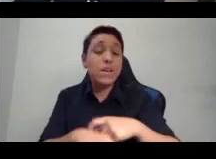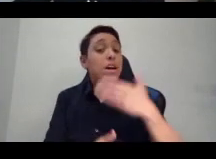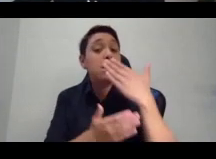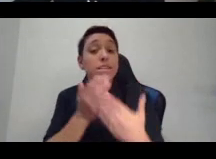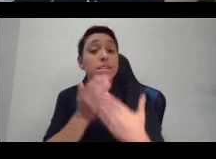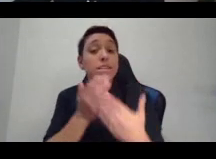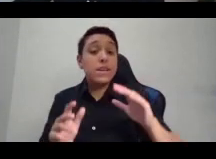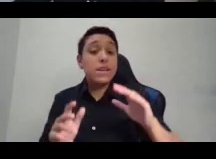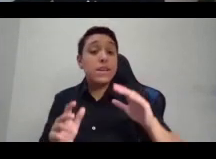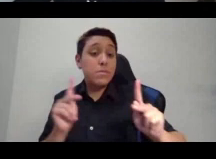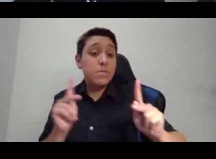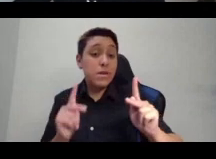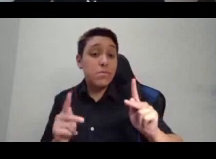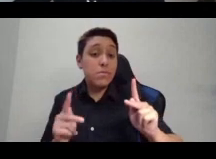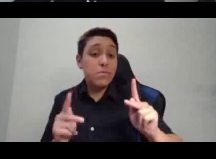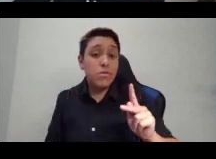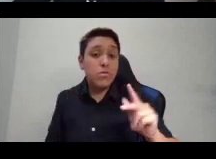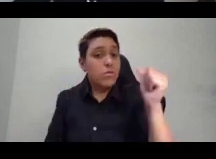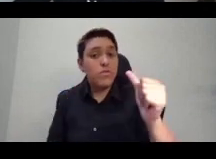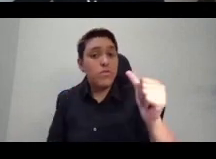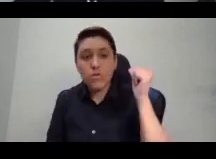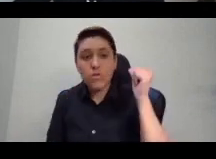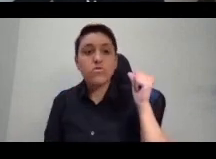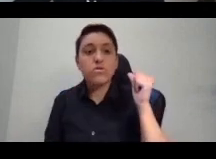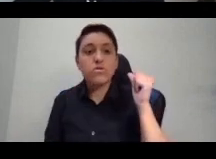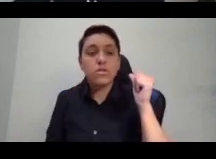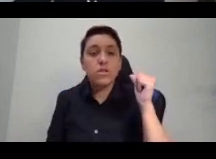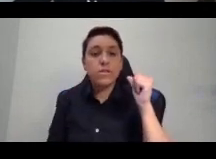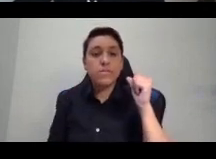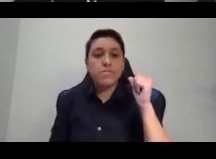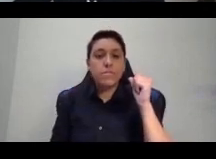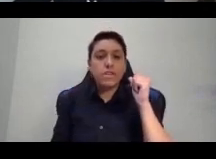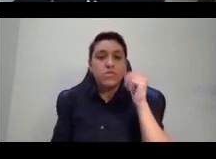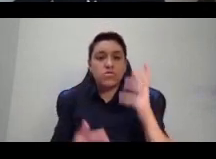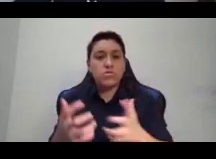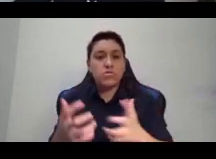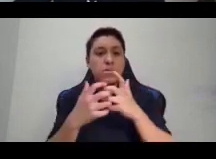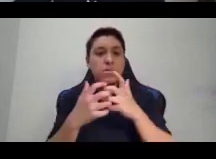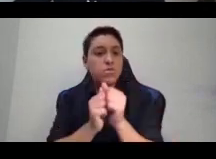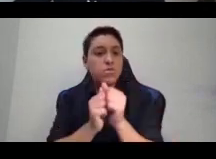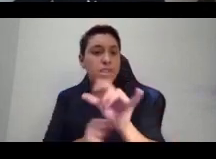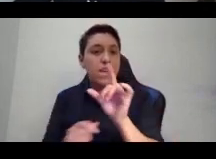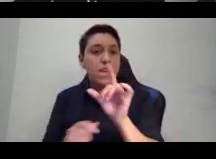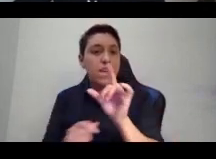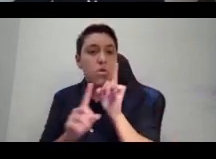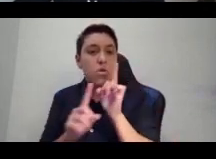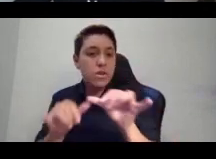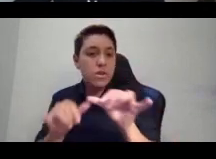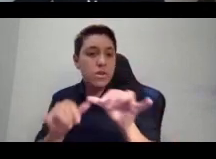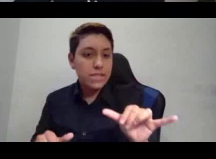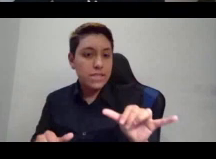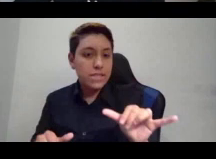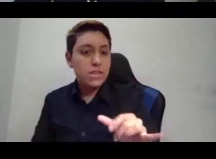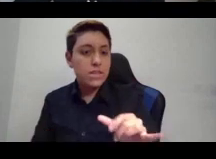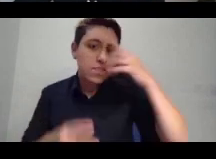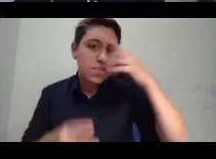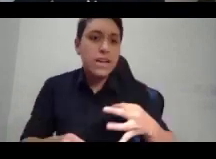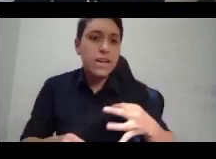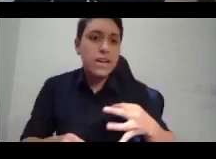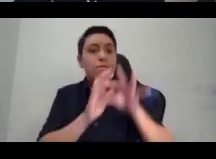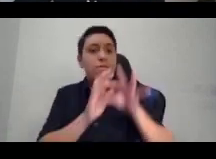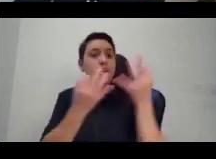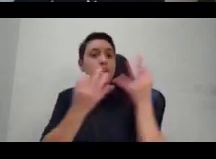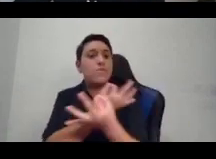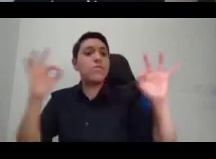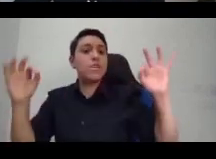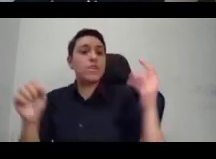confined by this colonial order, they chose to find freedom beyond the social rules of race and gender